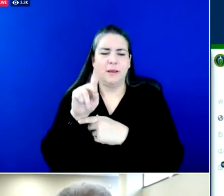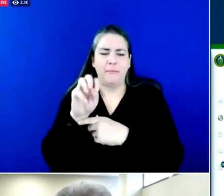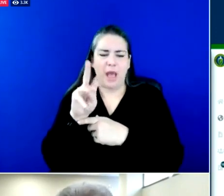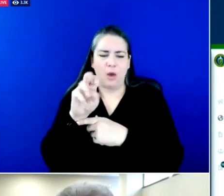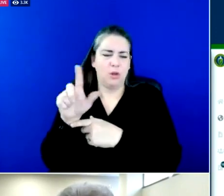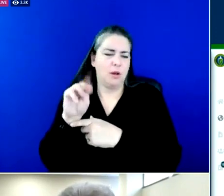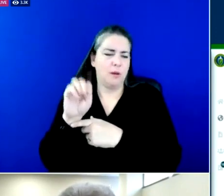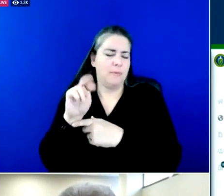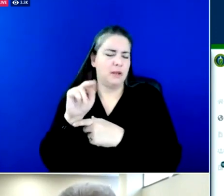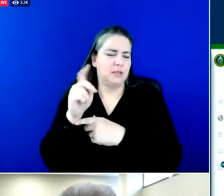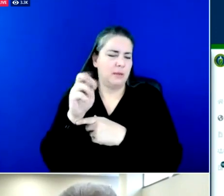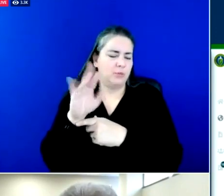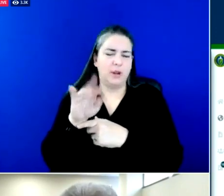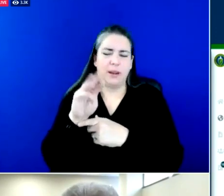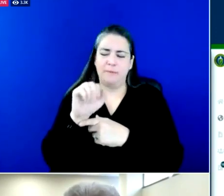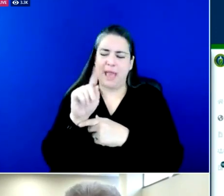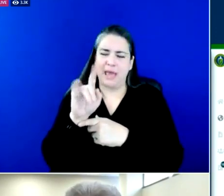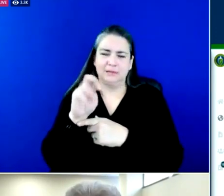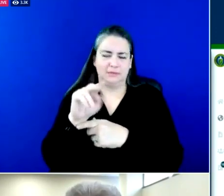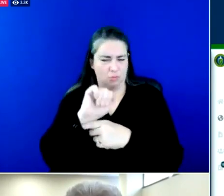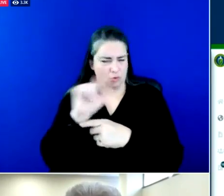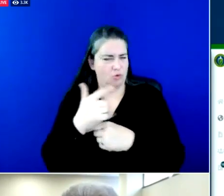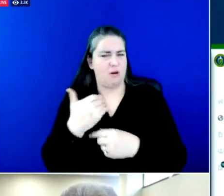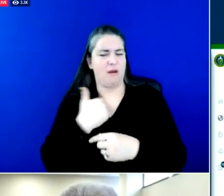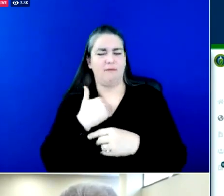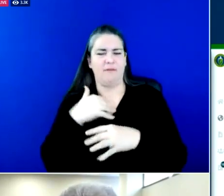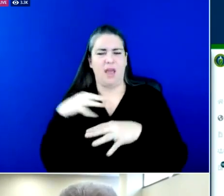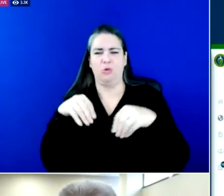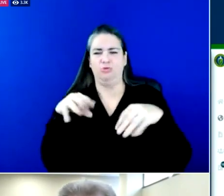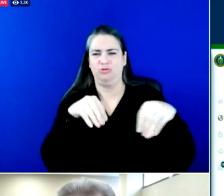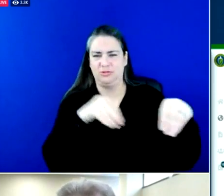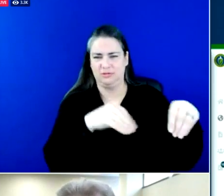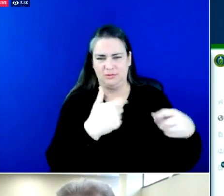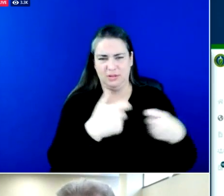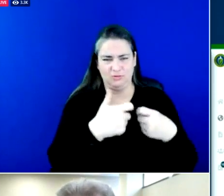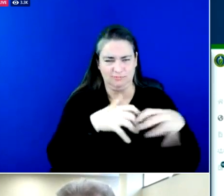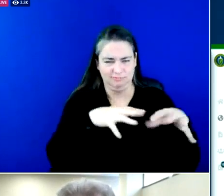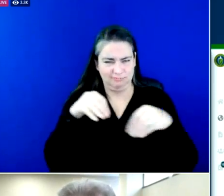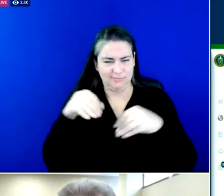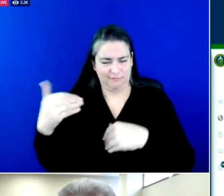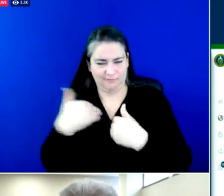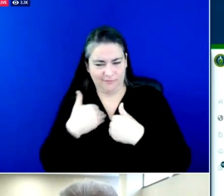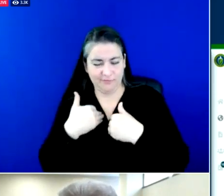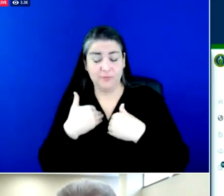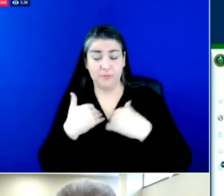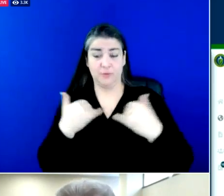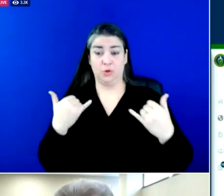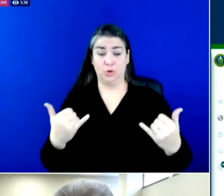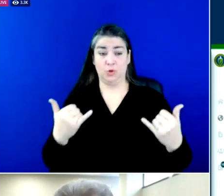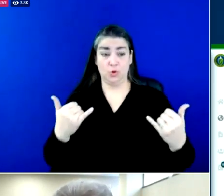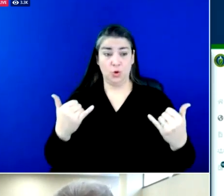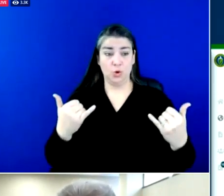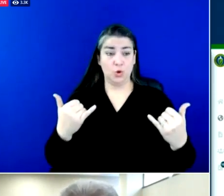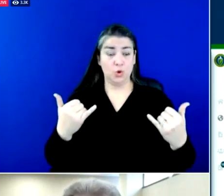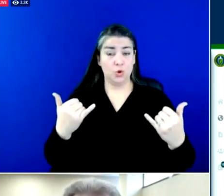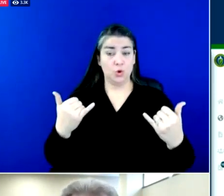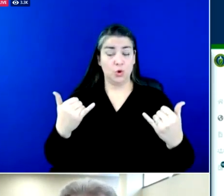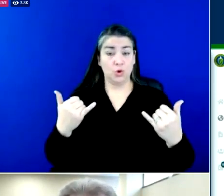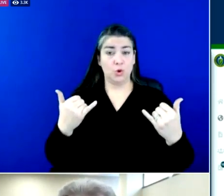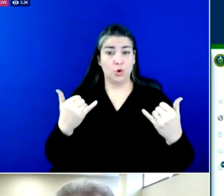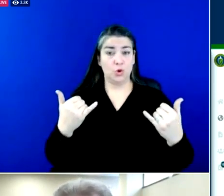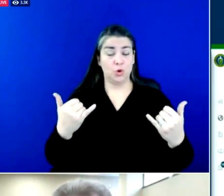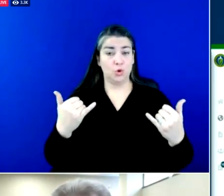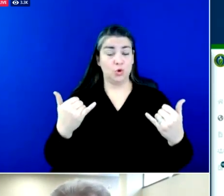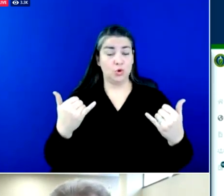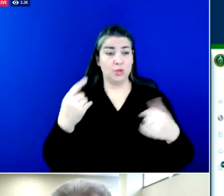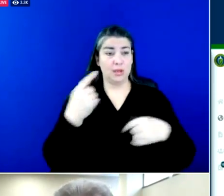all have outages. Again uh the current day event will move uh slowly to the